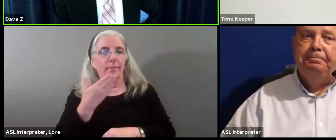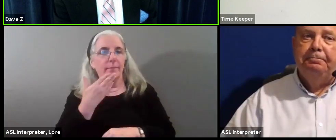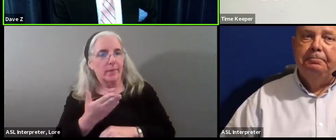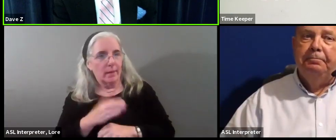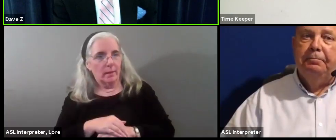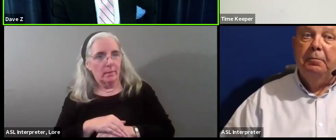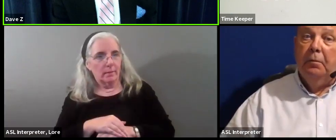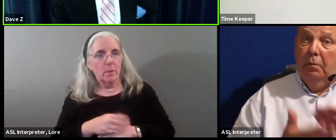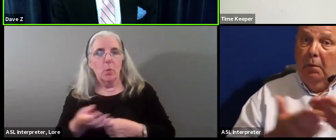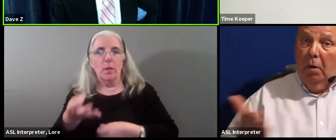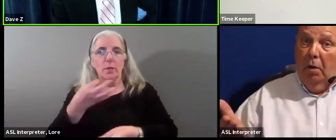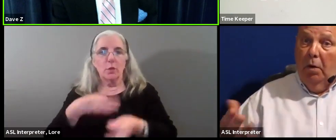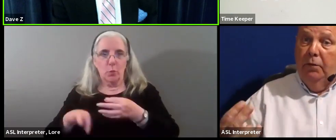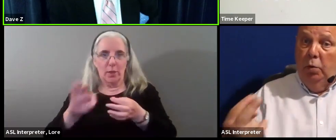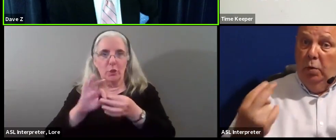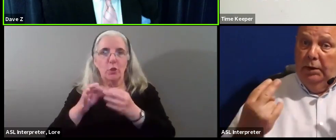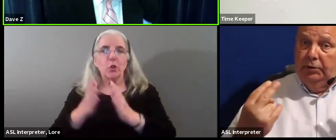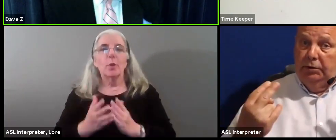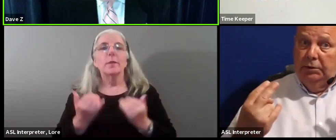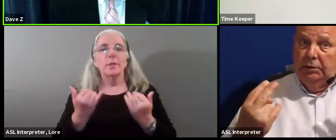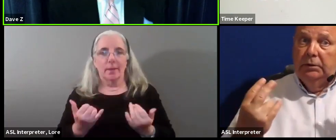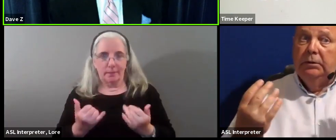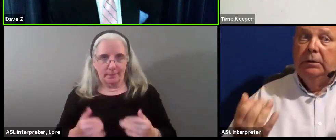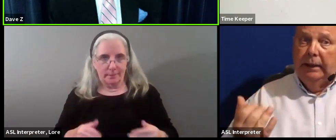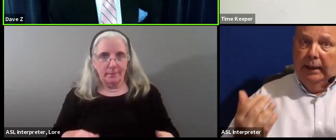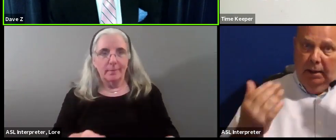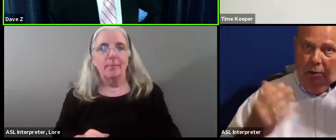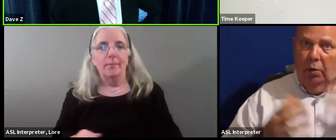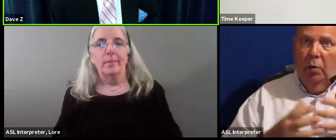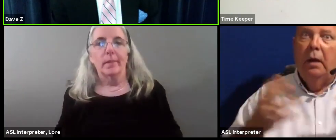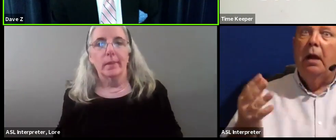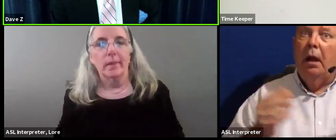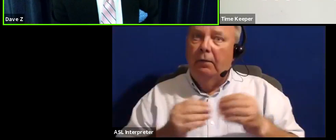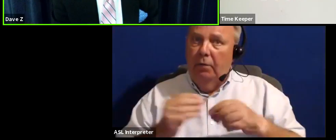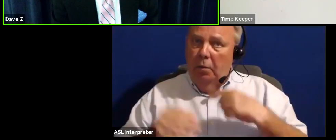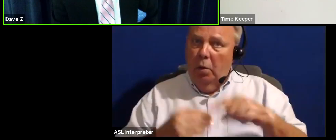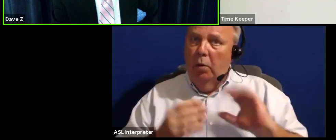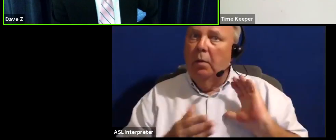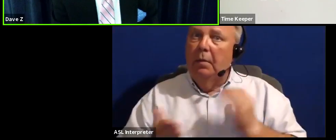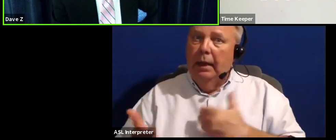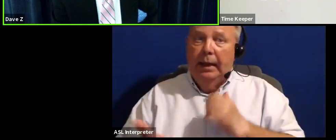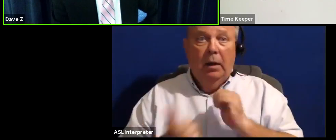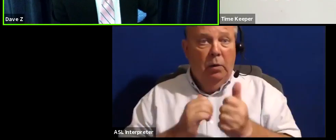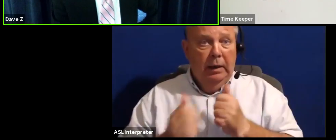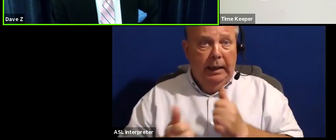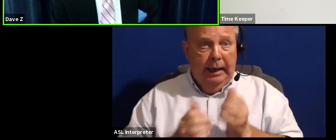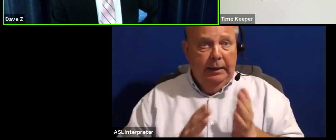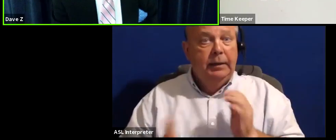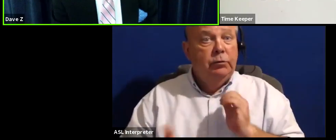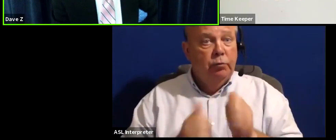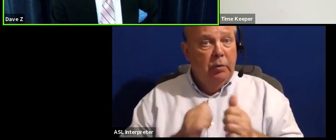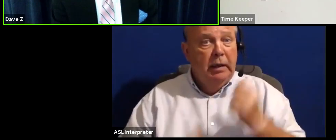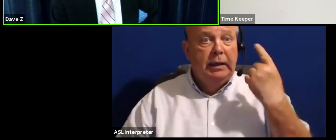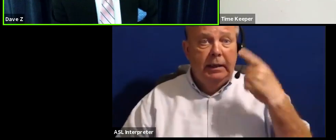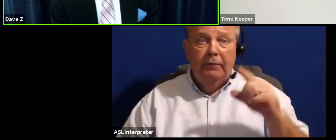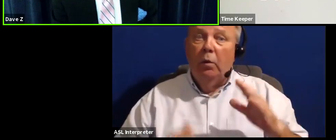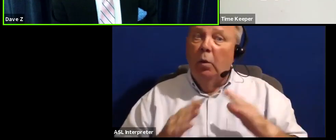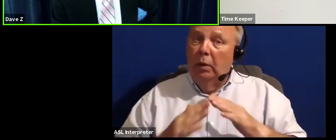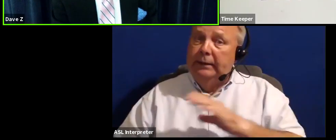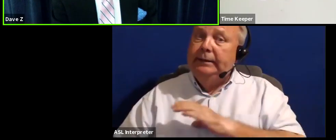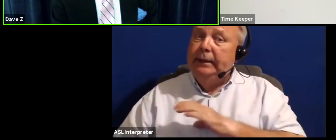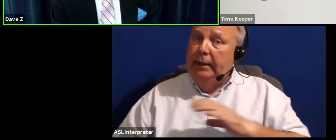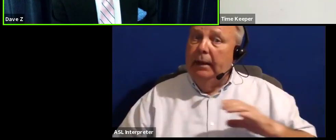All of you watching now know an awful lot more about our candidates running for city council